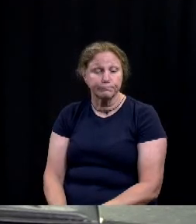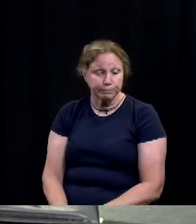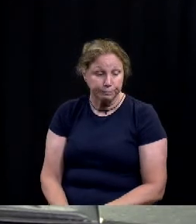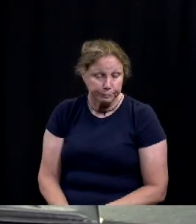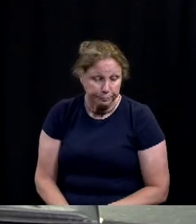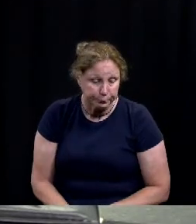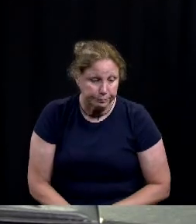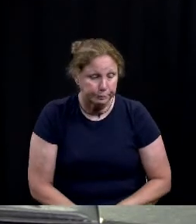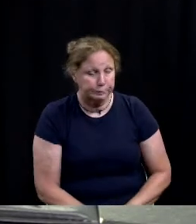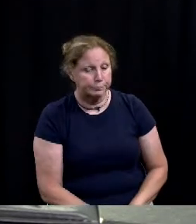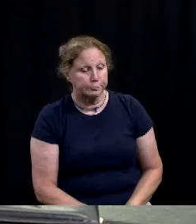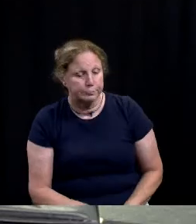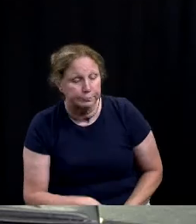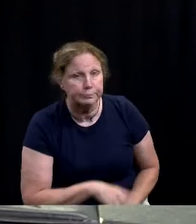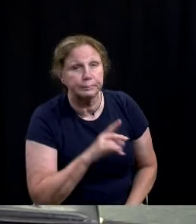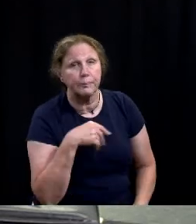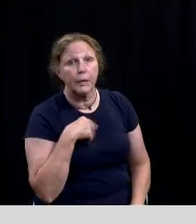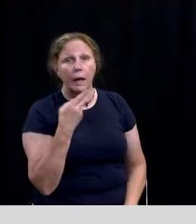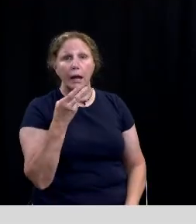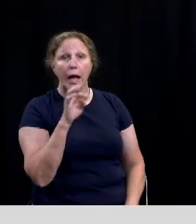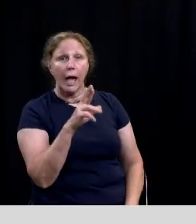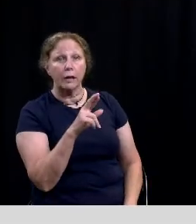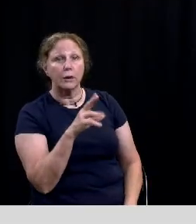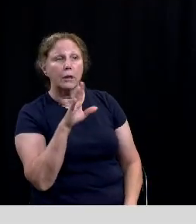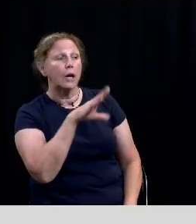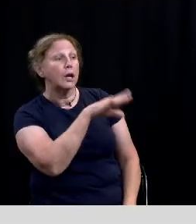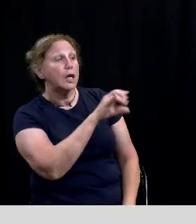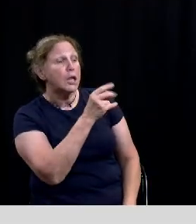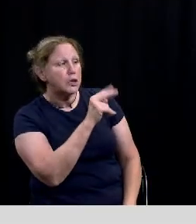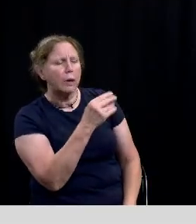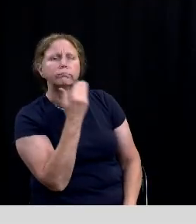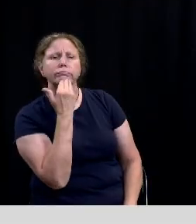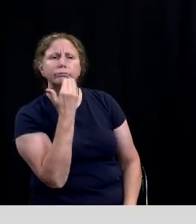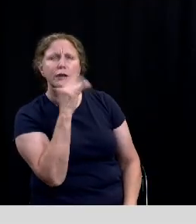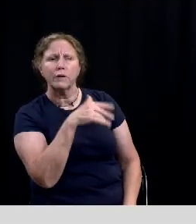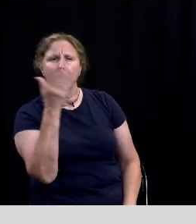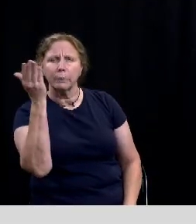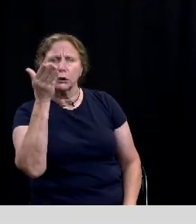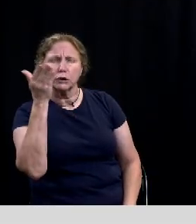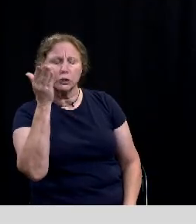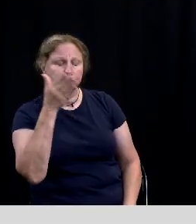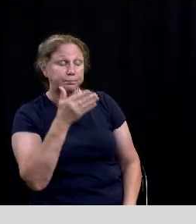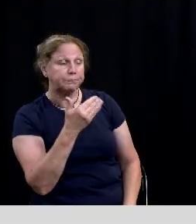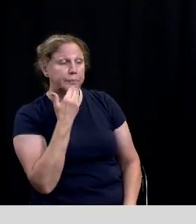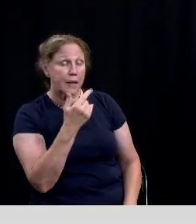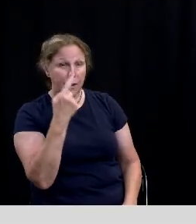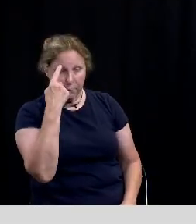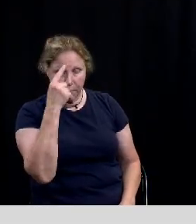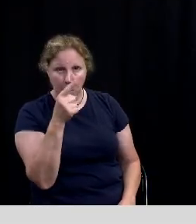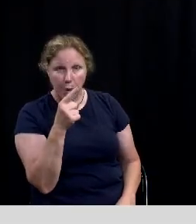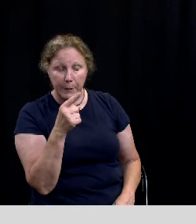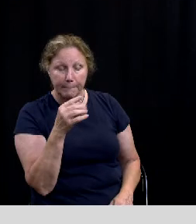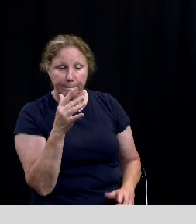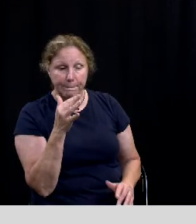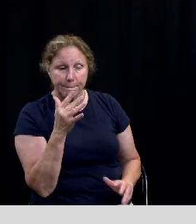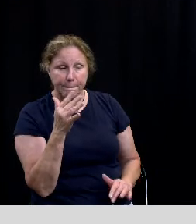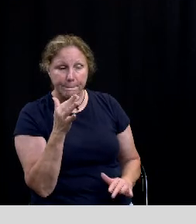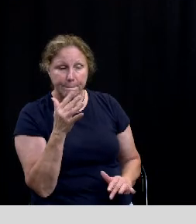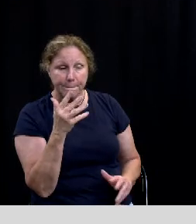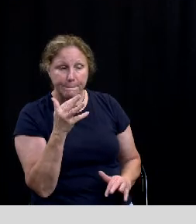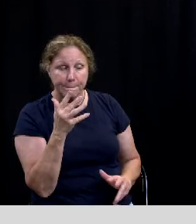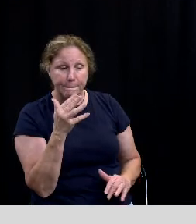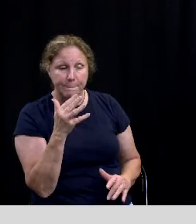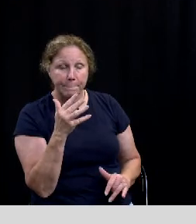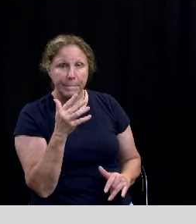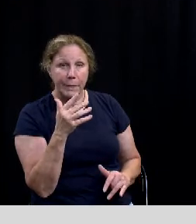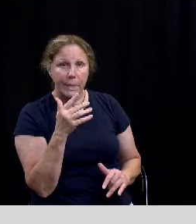hey jonathan this is hector thank you so much for the presentation and and thank you for for for uh taking us down